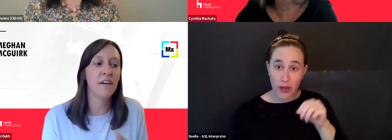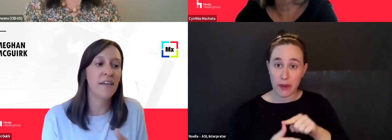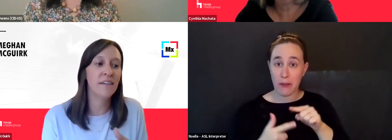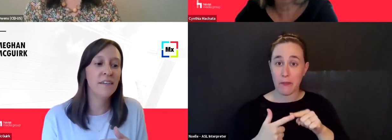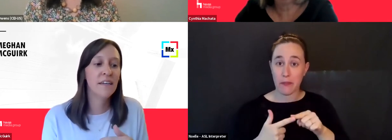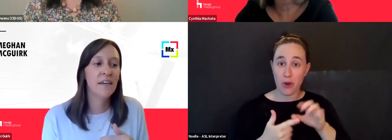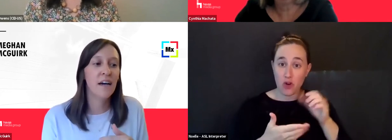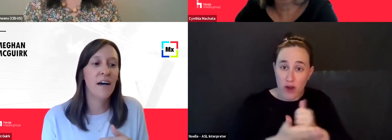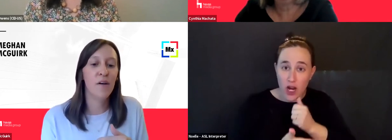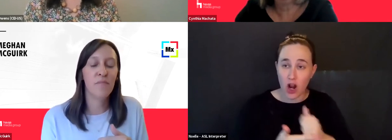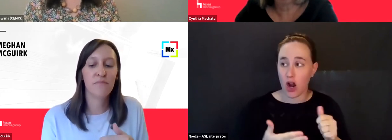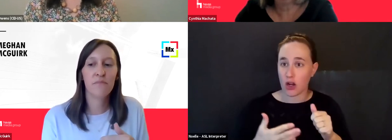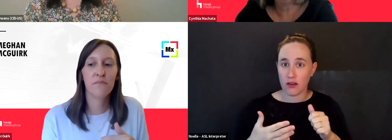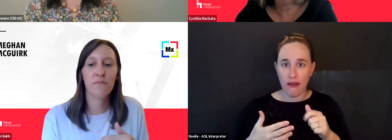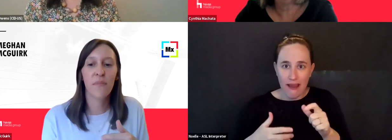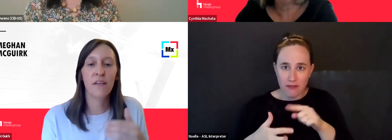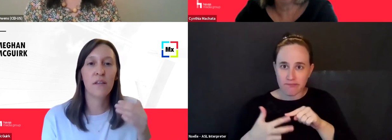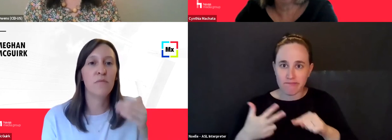be very, um,